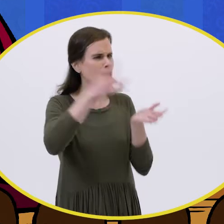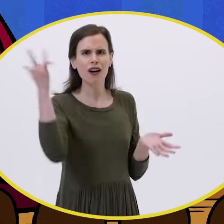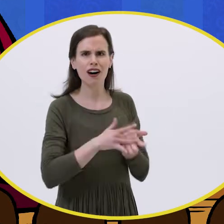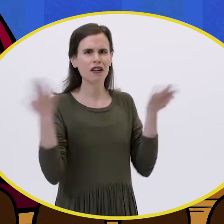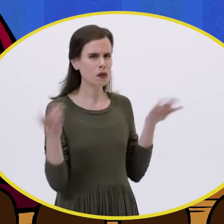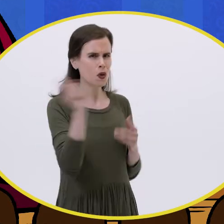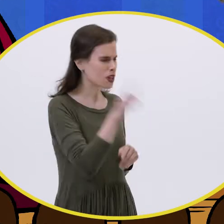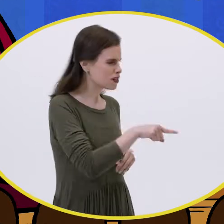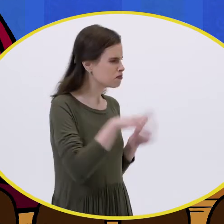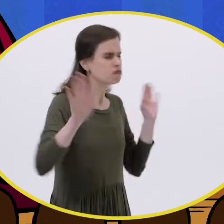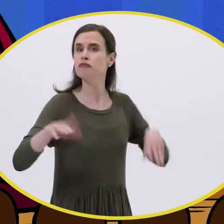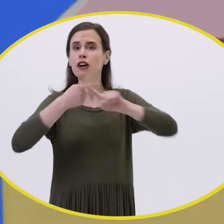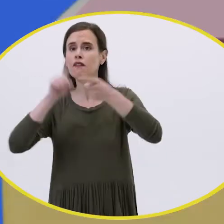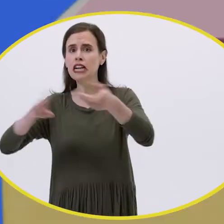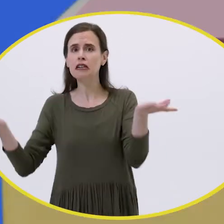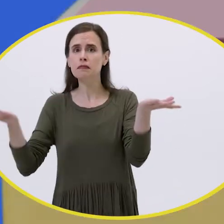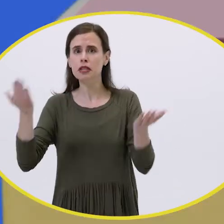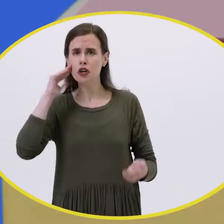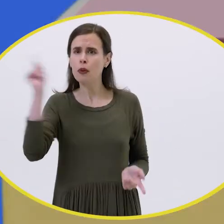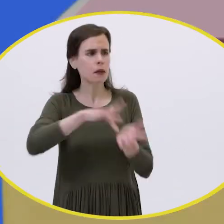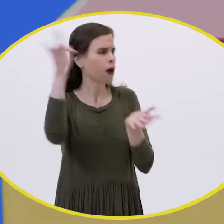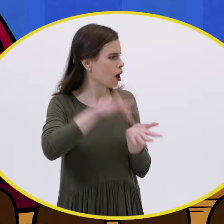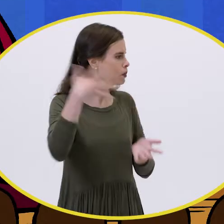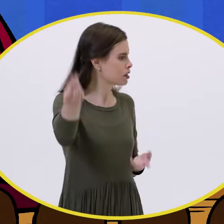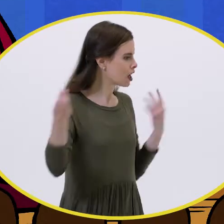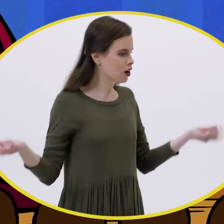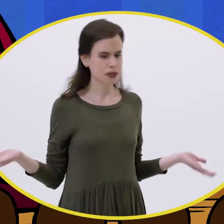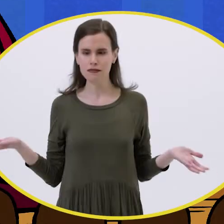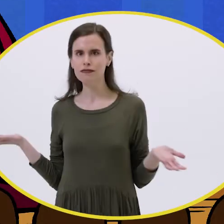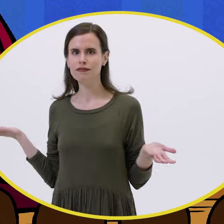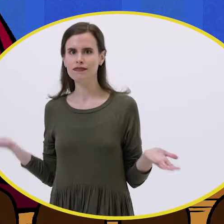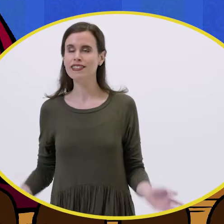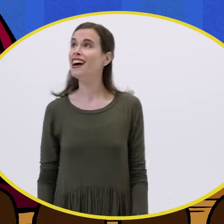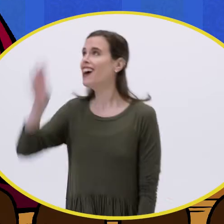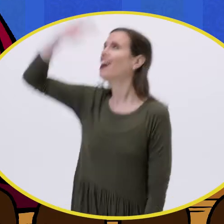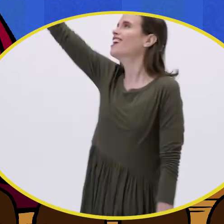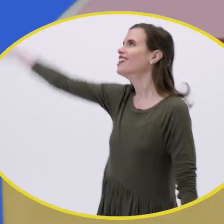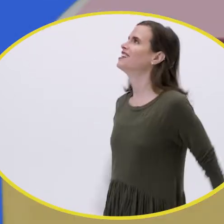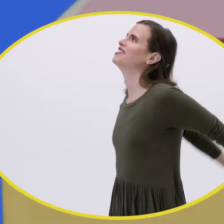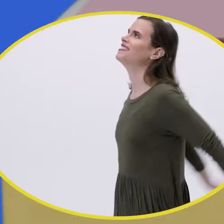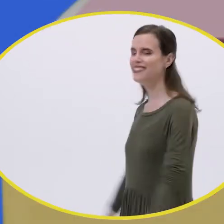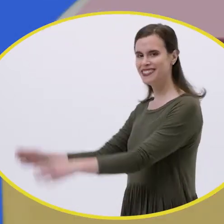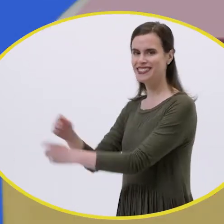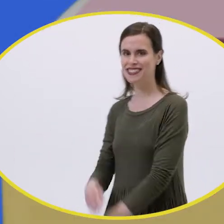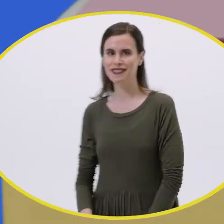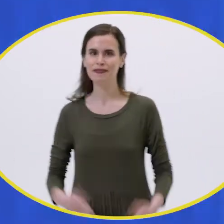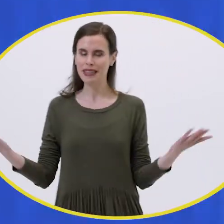Miss Prima Ballerina, where are you? Friends, do you know where Miss Prima Ballerina could have gone? Hello?